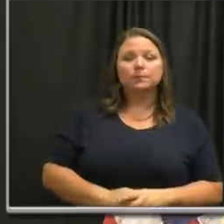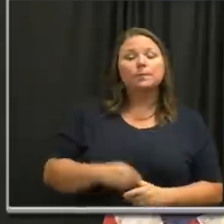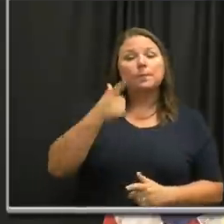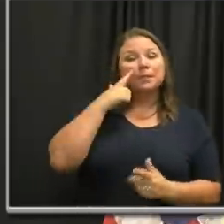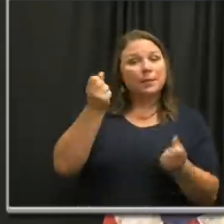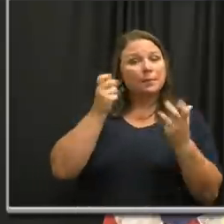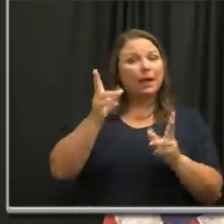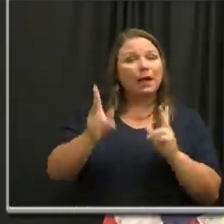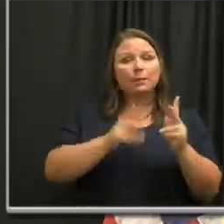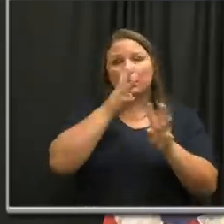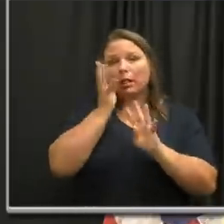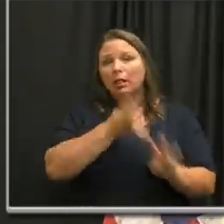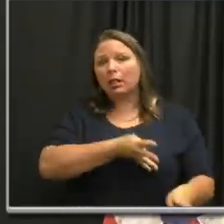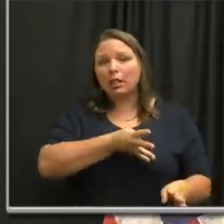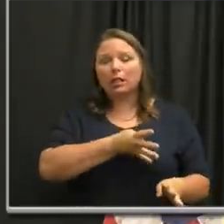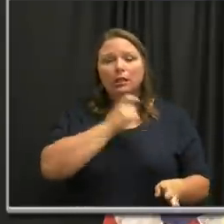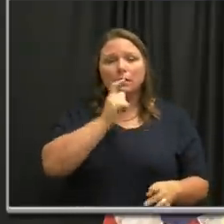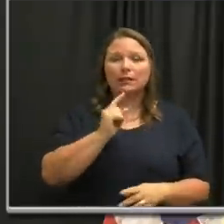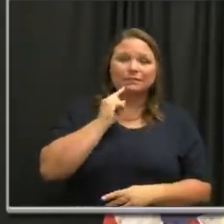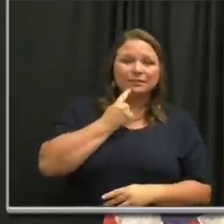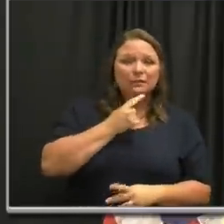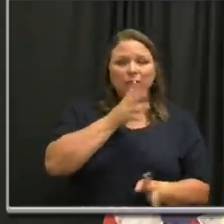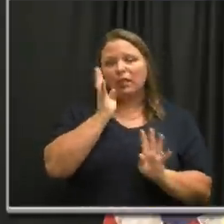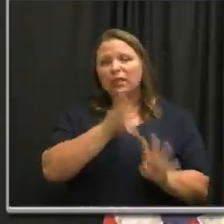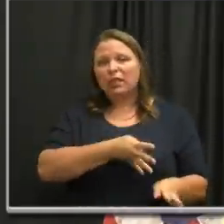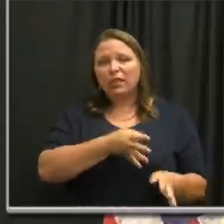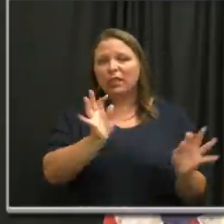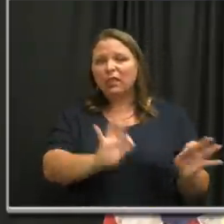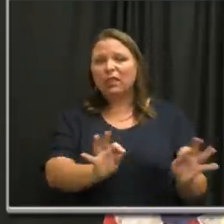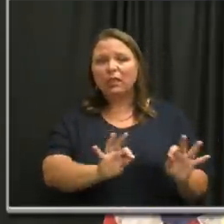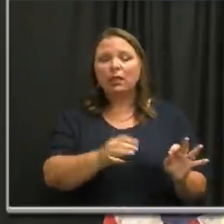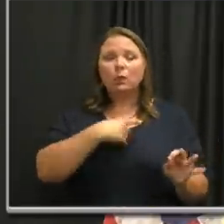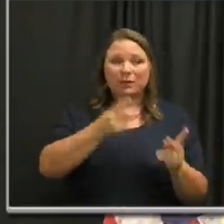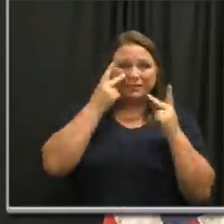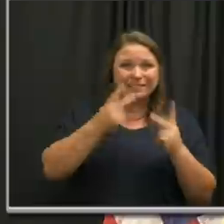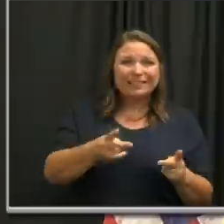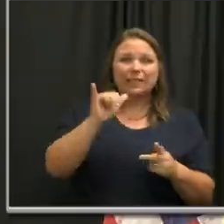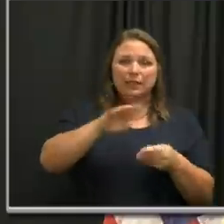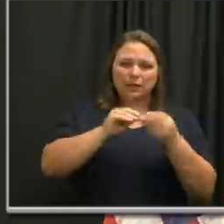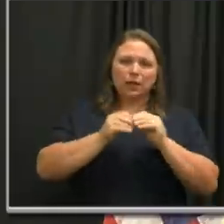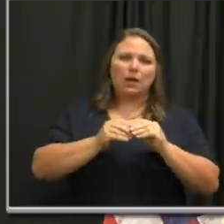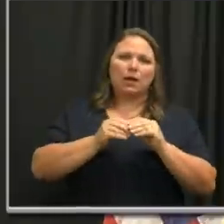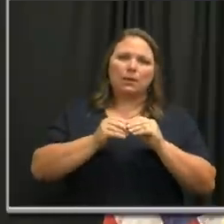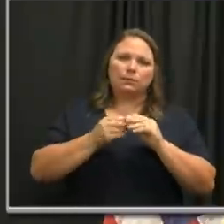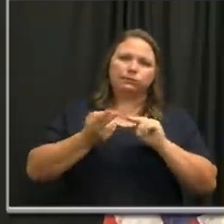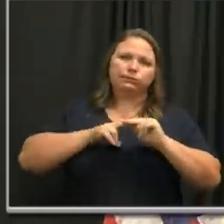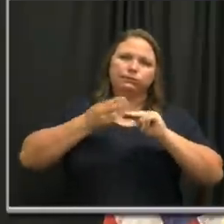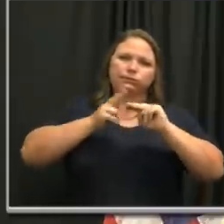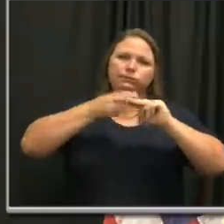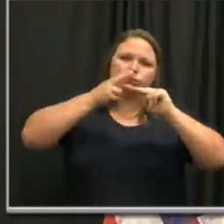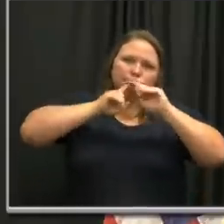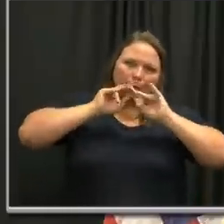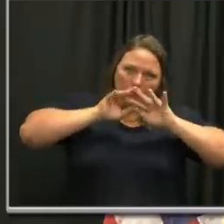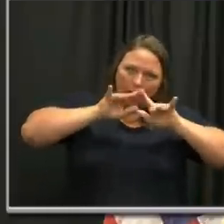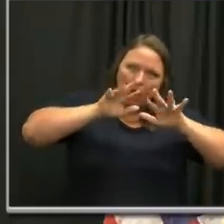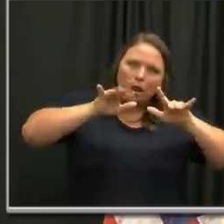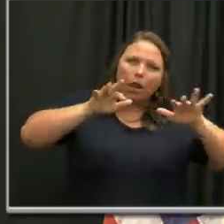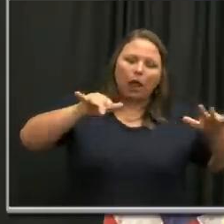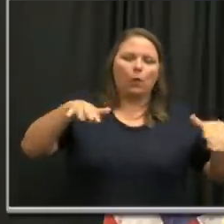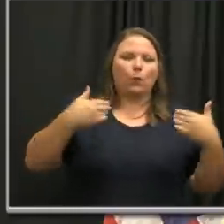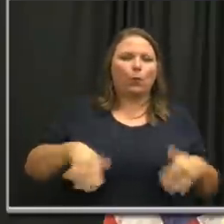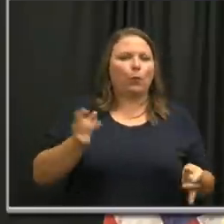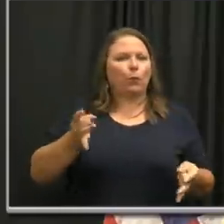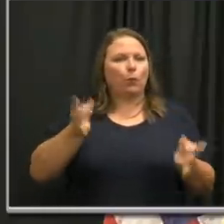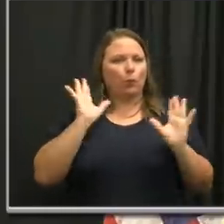many people are not taking the threat of the virus seriously, we're witnessing basic reproductive rates in certain settings that are